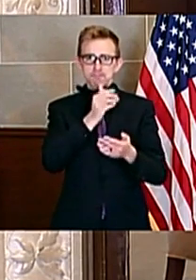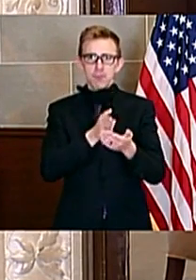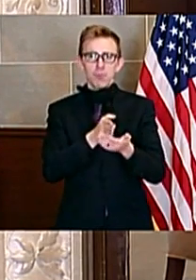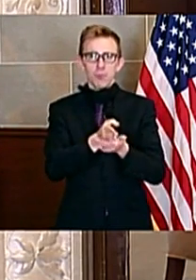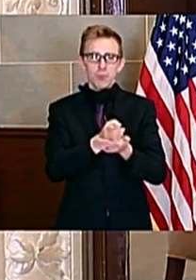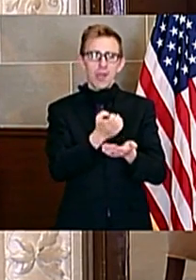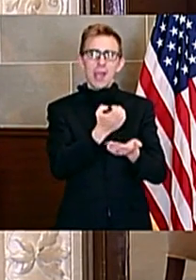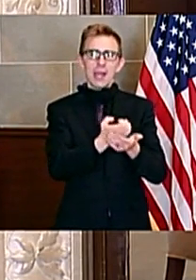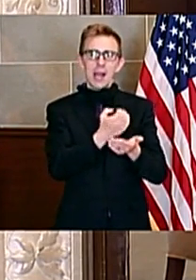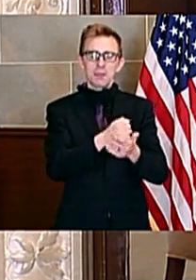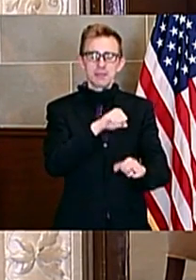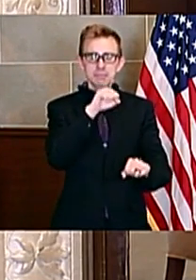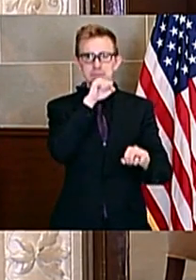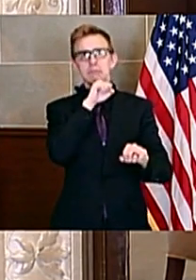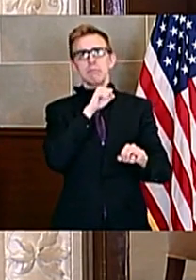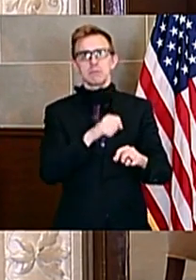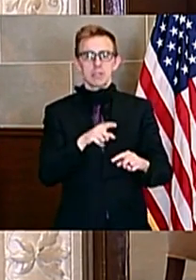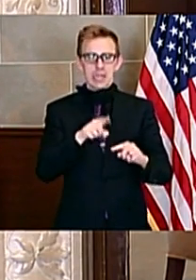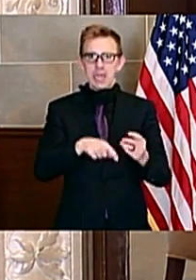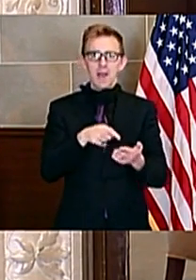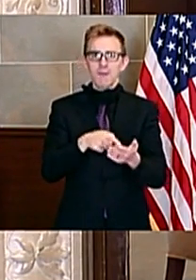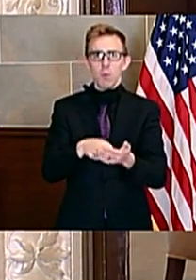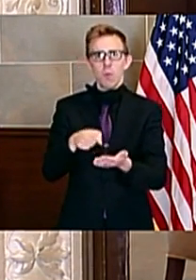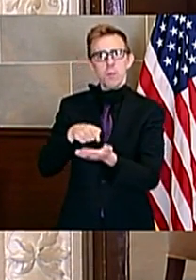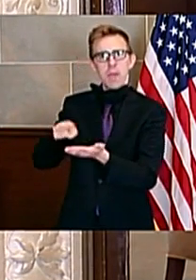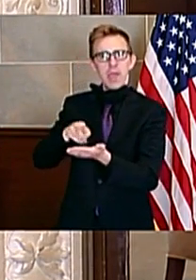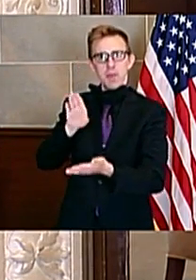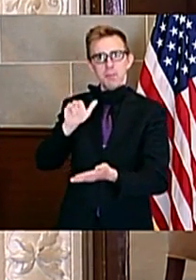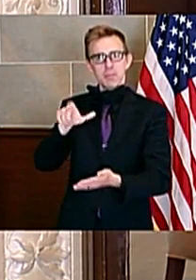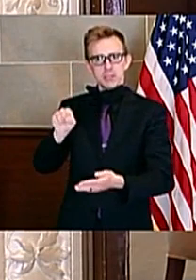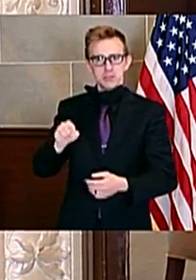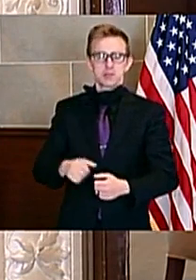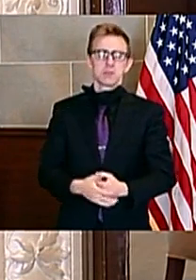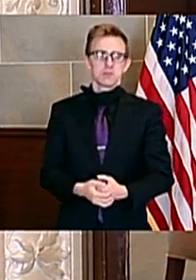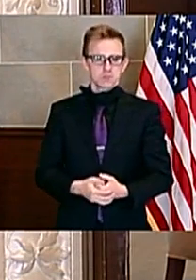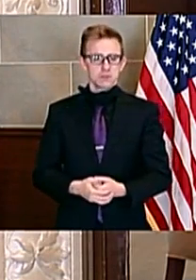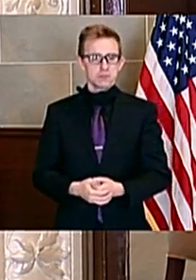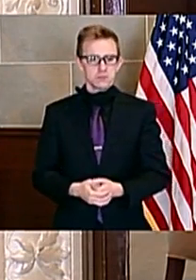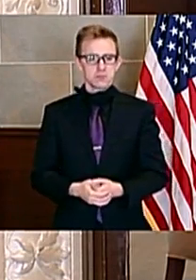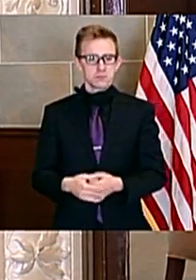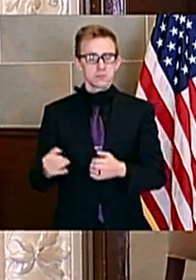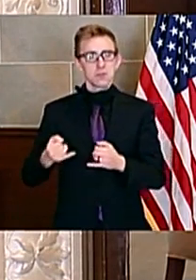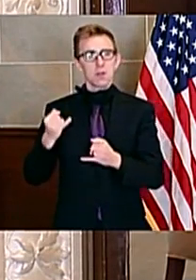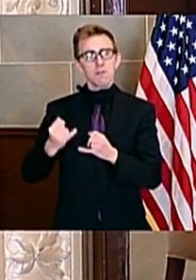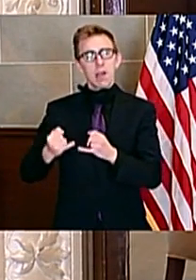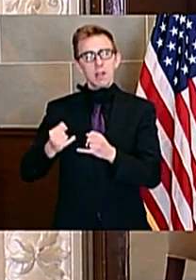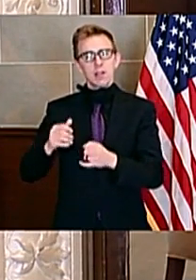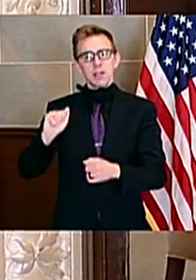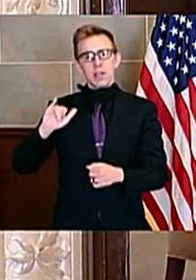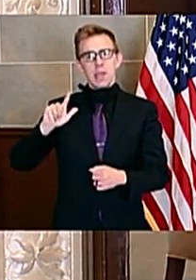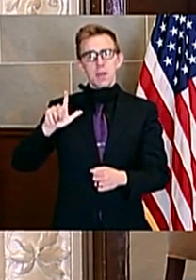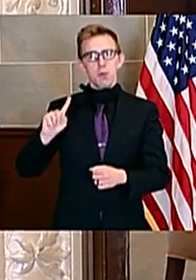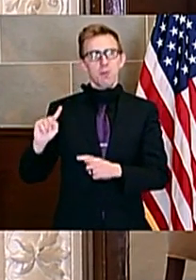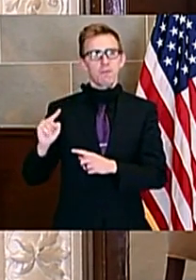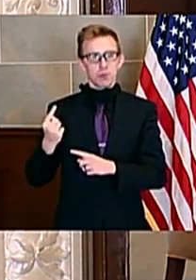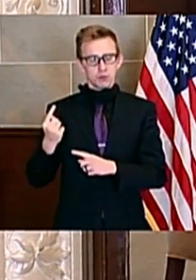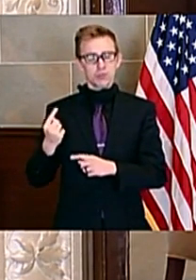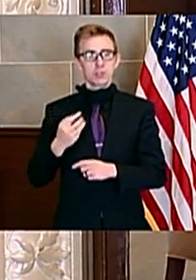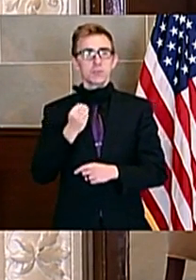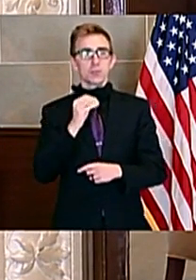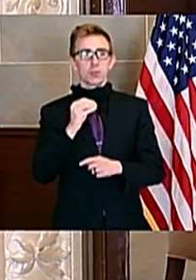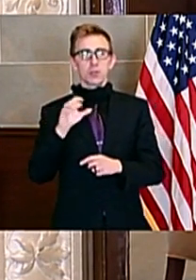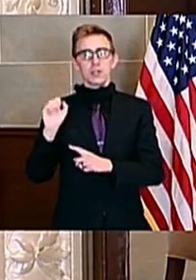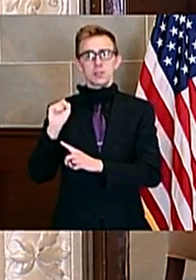economic setback from COVID-19. And finally, on April the 1st, the Missouri Supreme